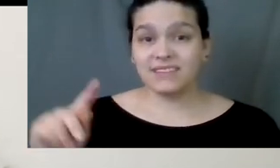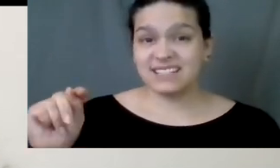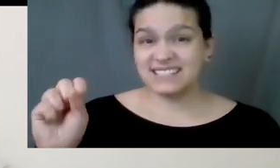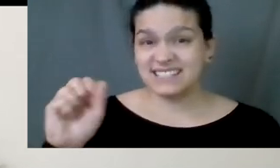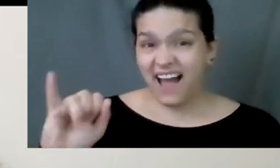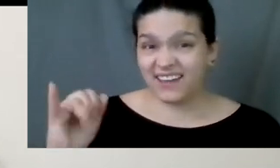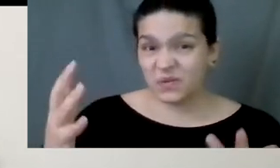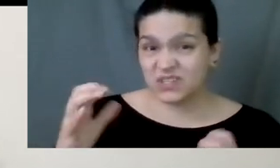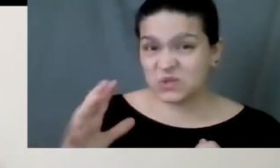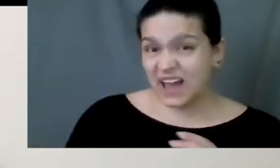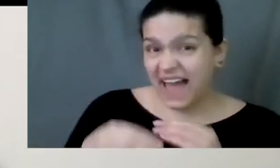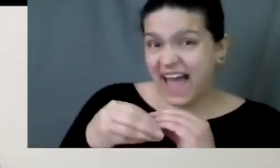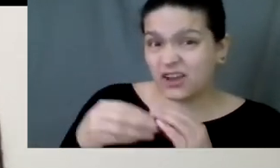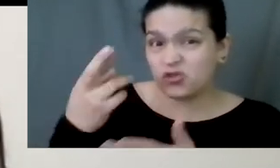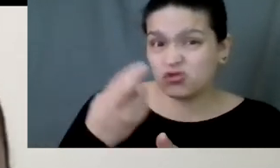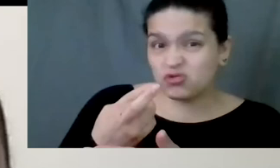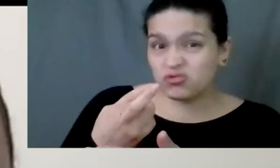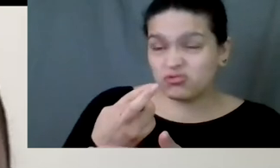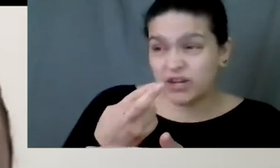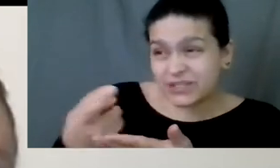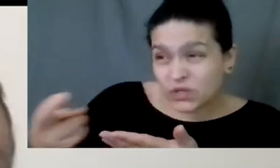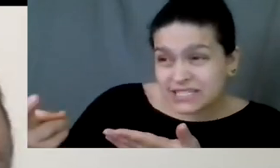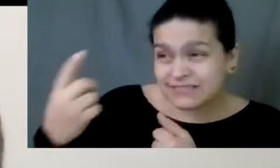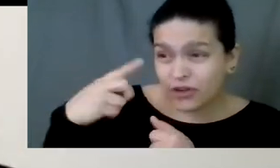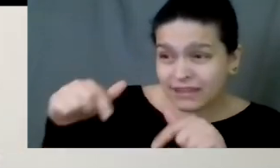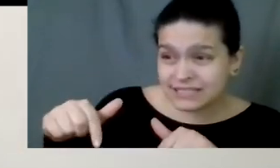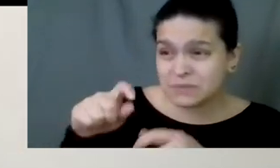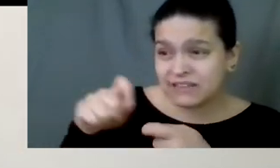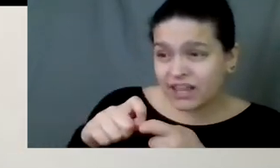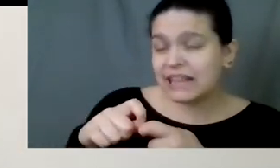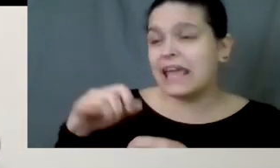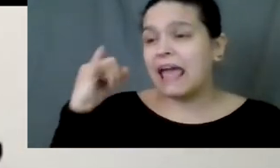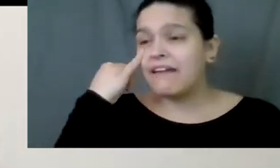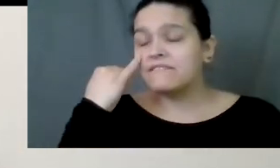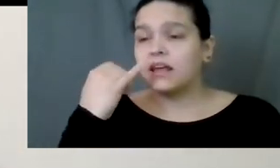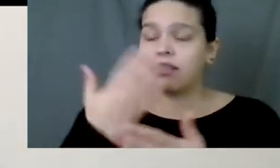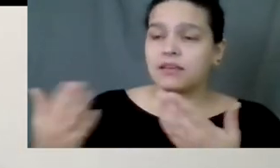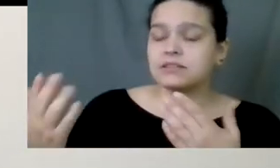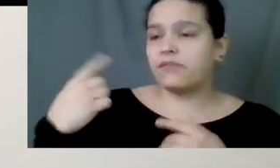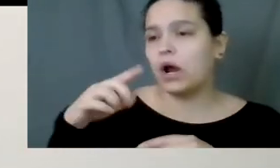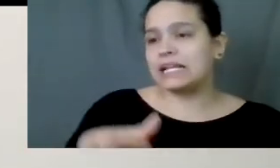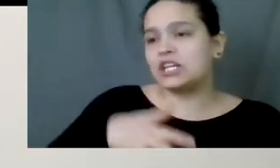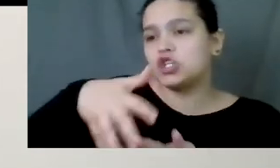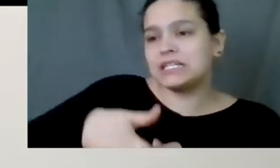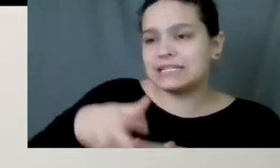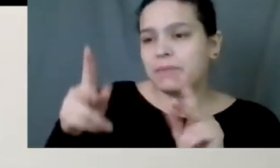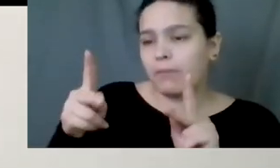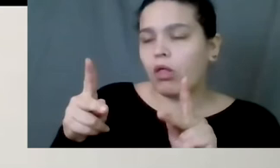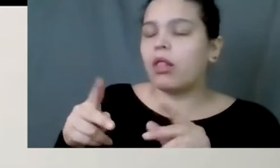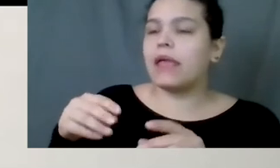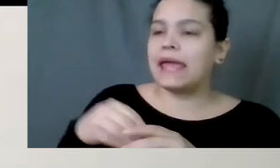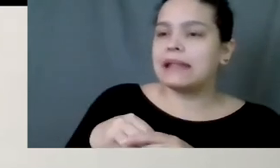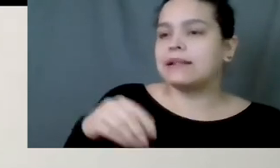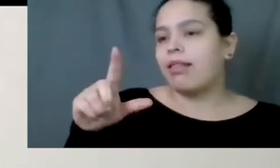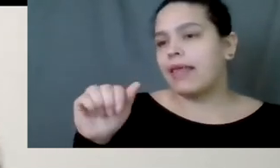Sai, would you like to add some references, I mean, specifically if you know things may be for indigenous folks living in Latin